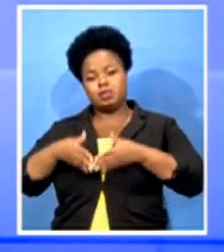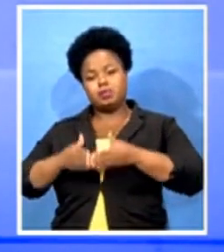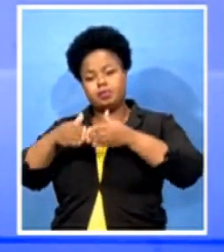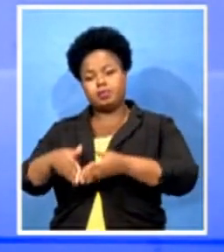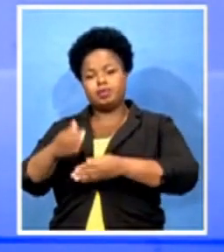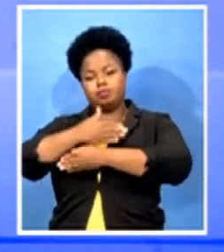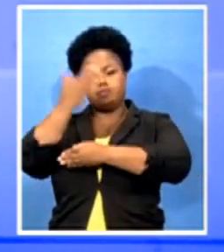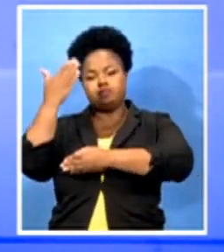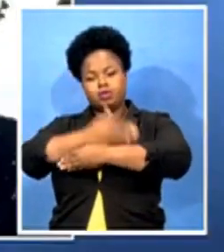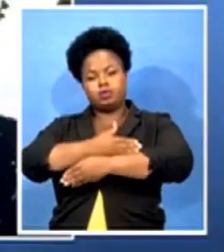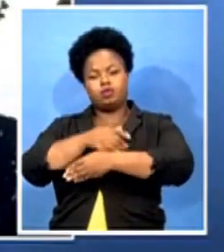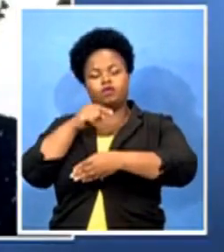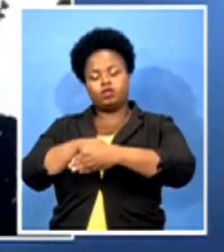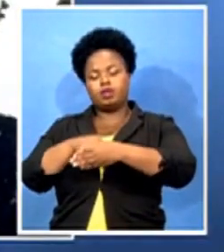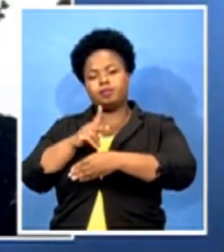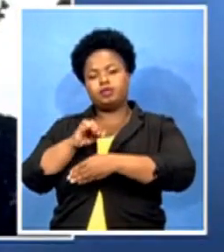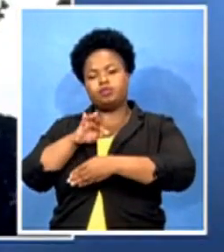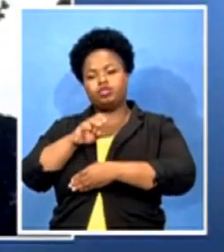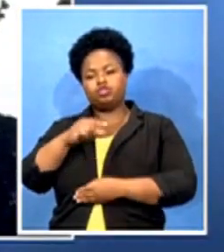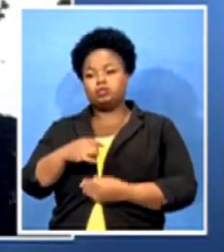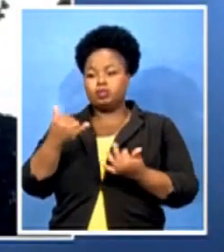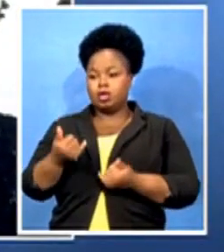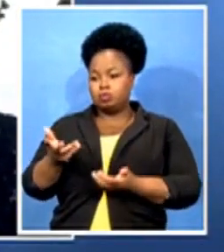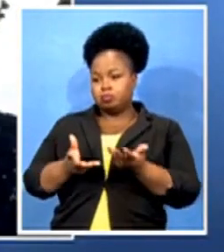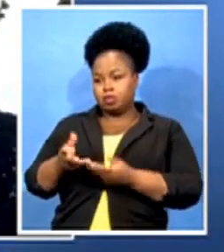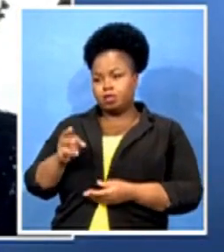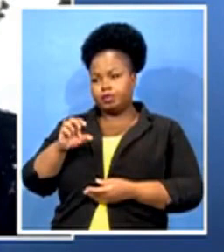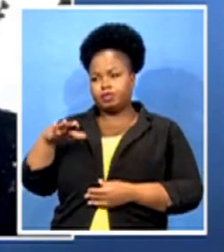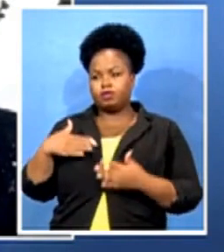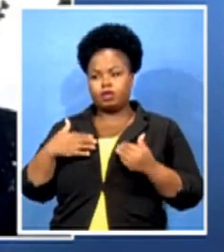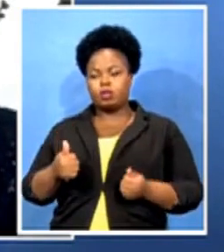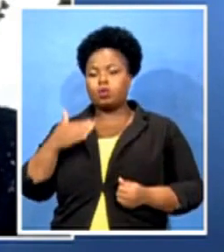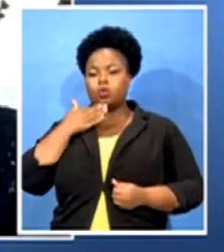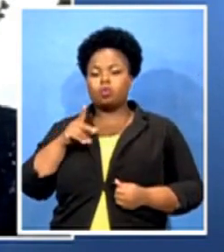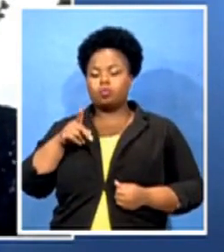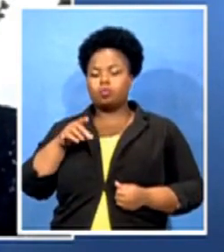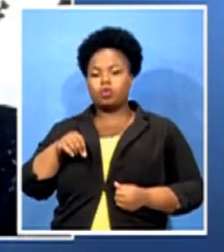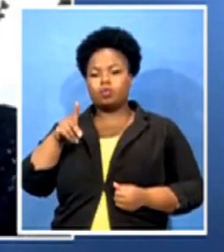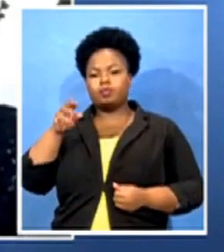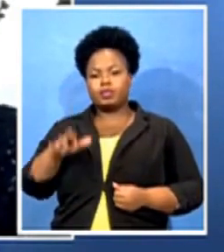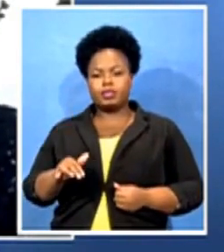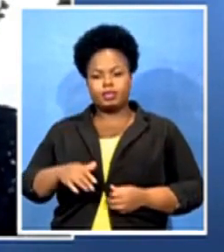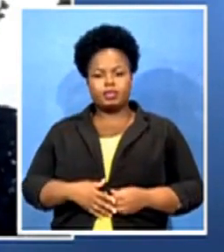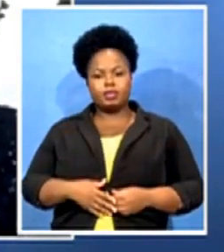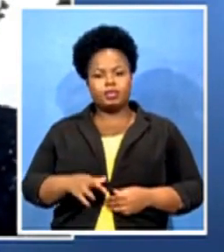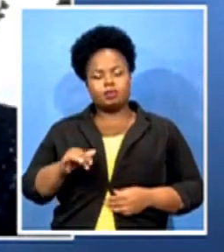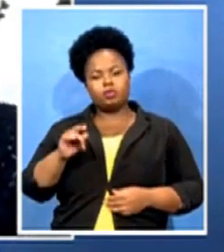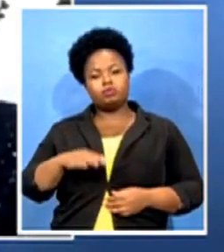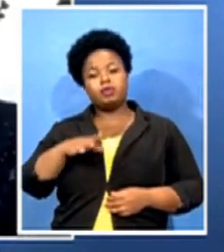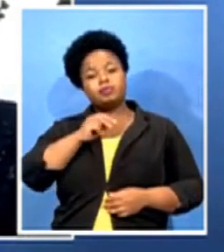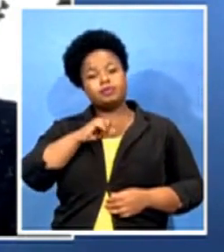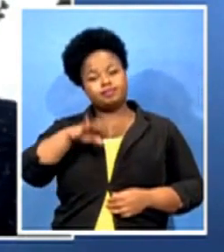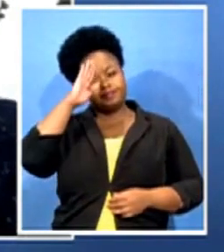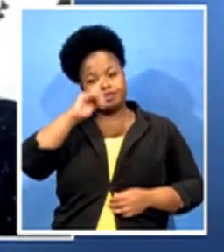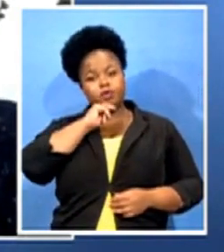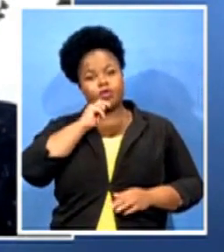to the MEC for Health in Limpopo, Dr. Popi Ramatuba. Dr. Popi Ramatuba, MEC, good morning and welcome to the agenda. First of all,